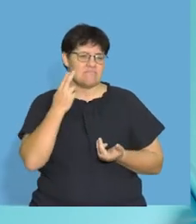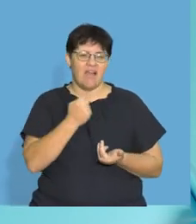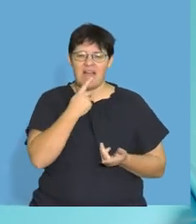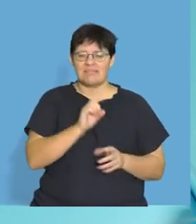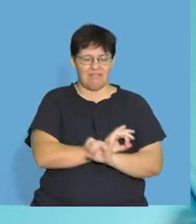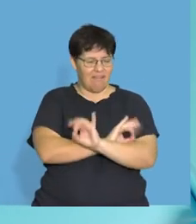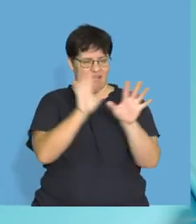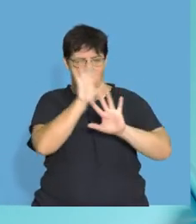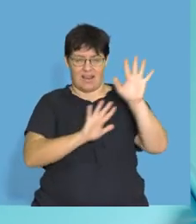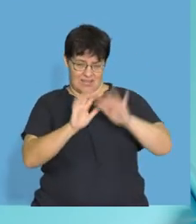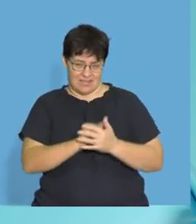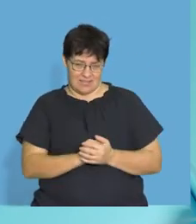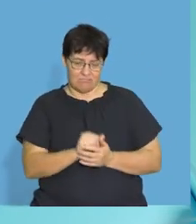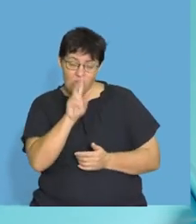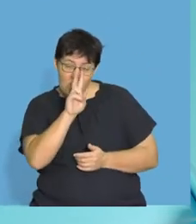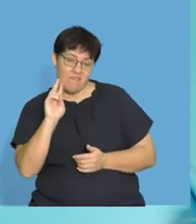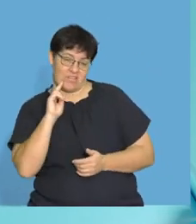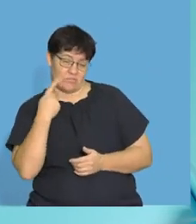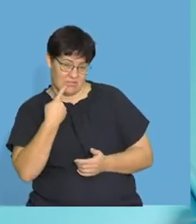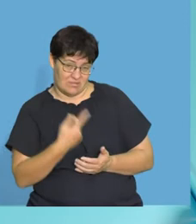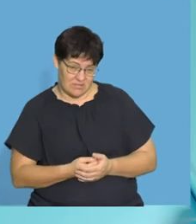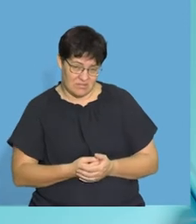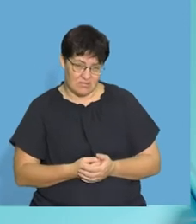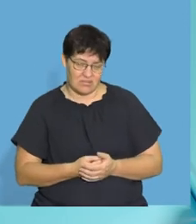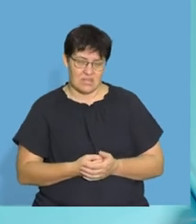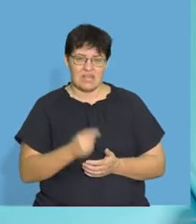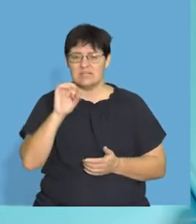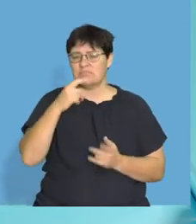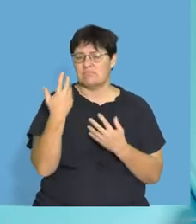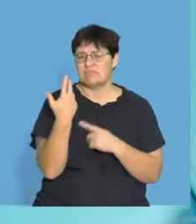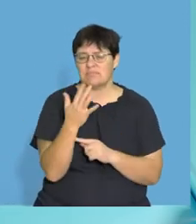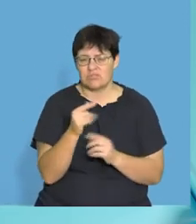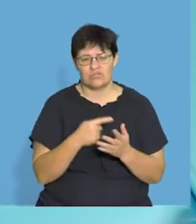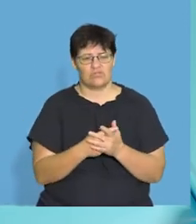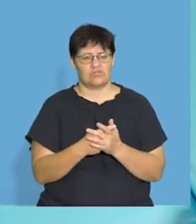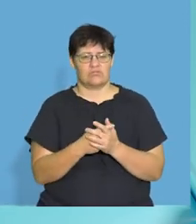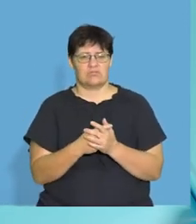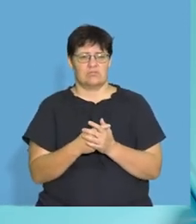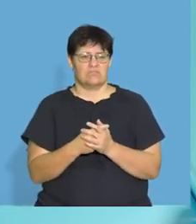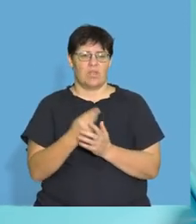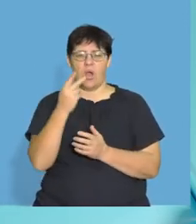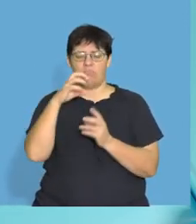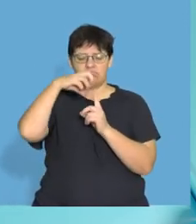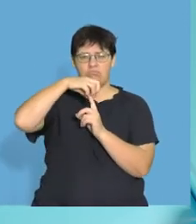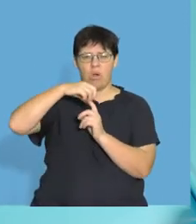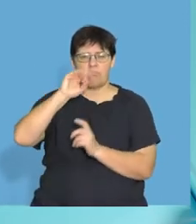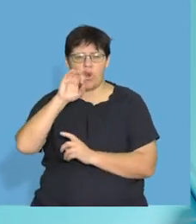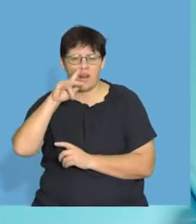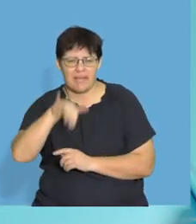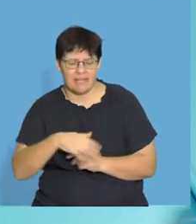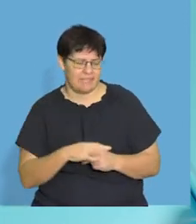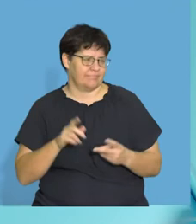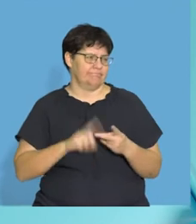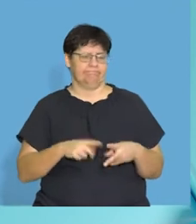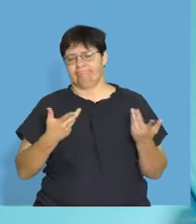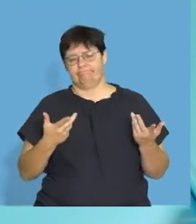with a nice, bright color. Look at your vegetables, spinach, broccoli, cauliflower, right? Anything with a